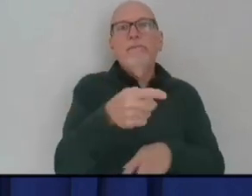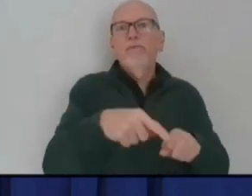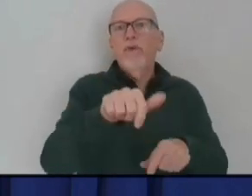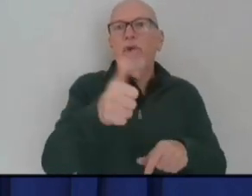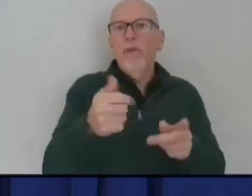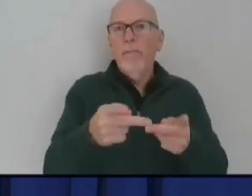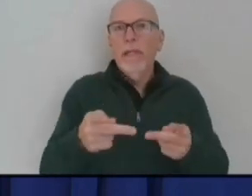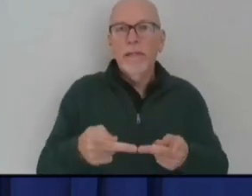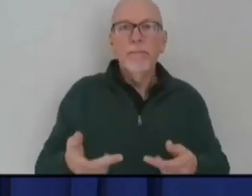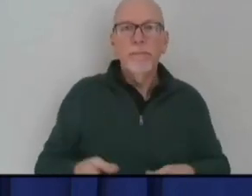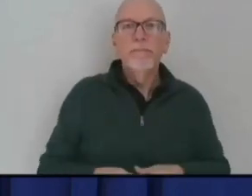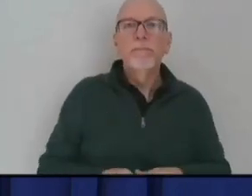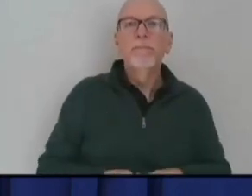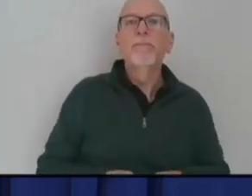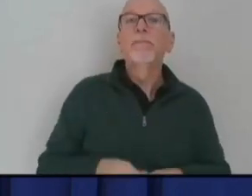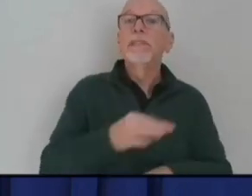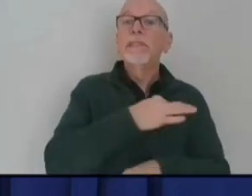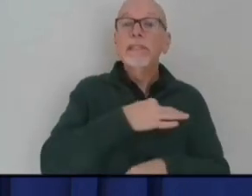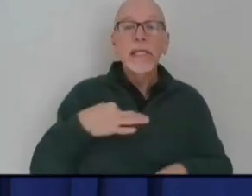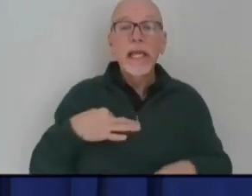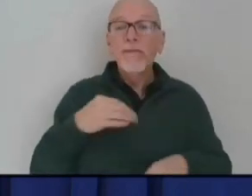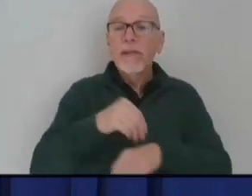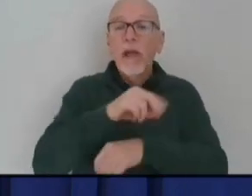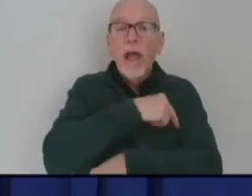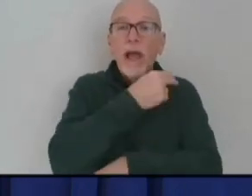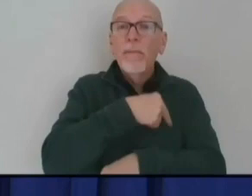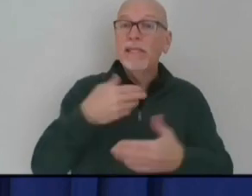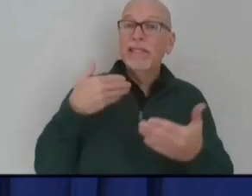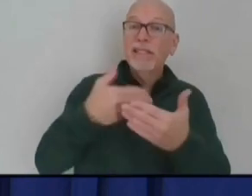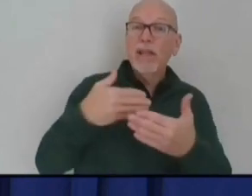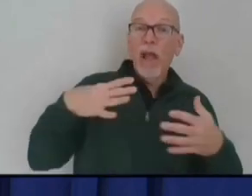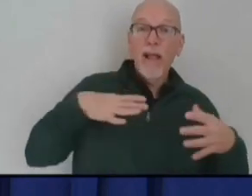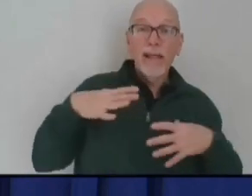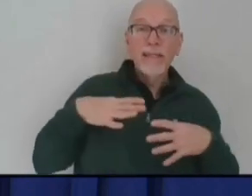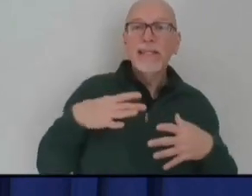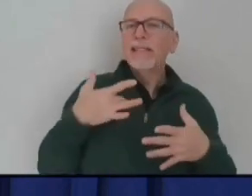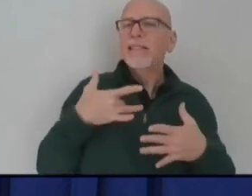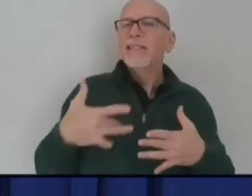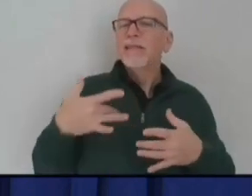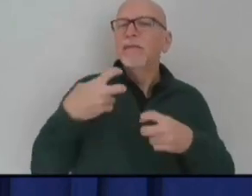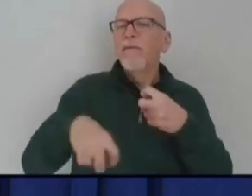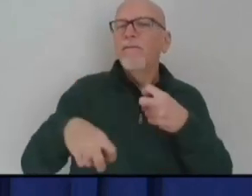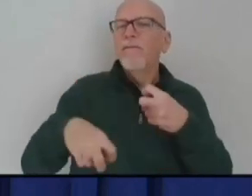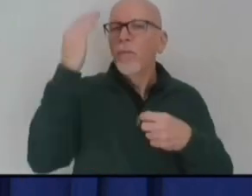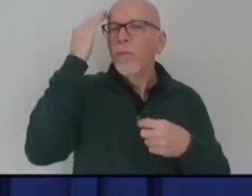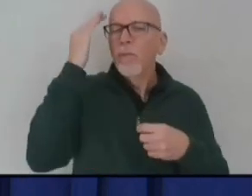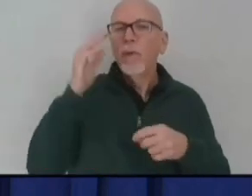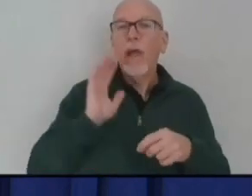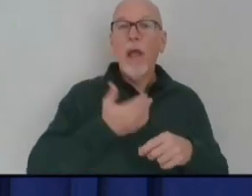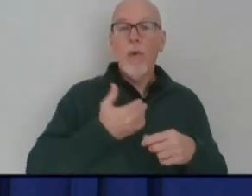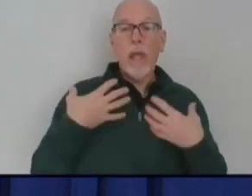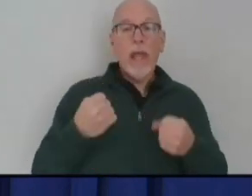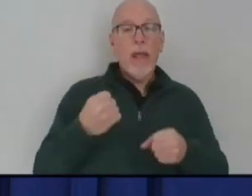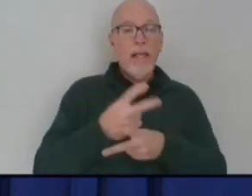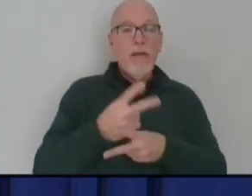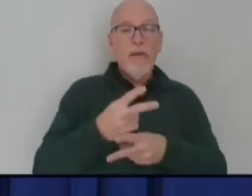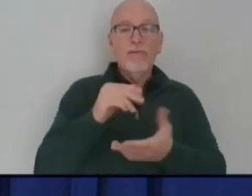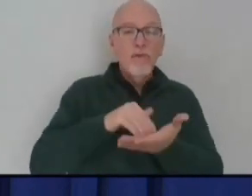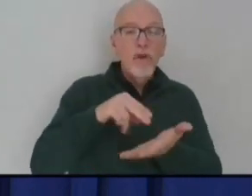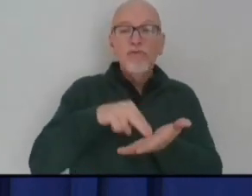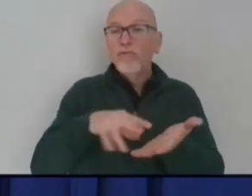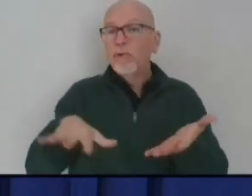Staffing in hospitals around the holidays is always more difficult, and we know that our health care workforce is already exhausted.